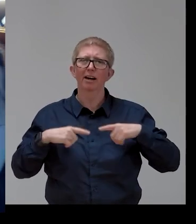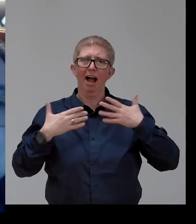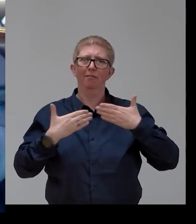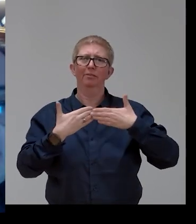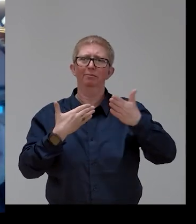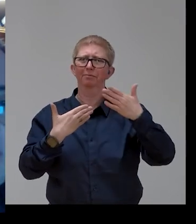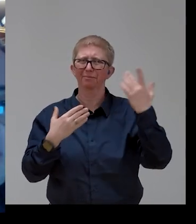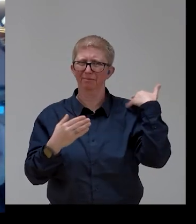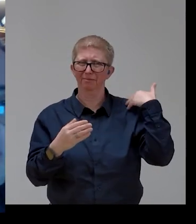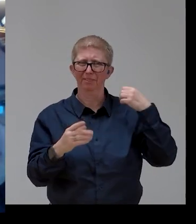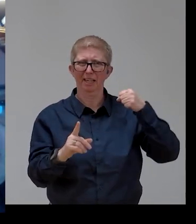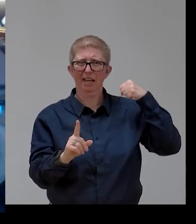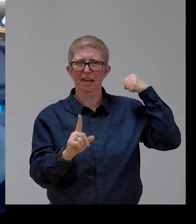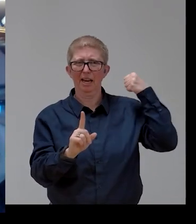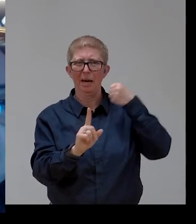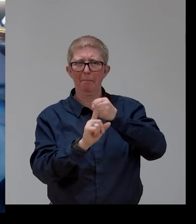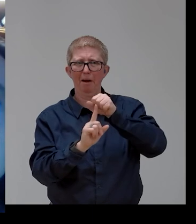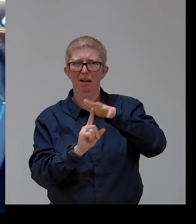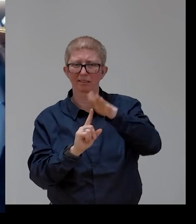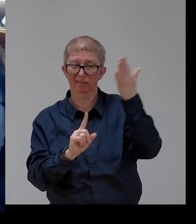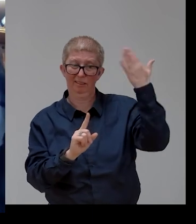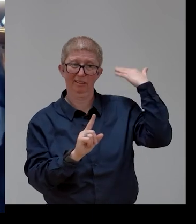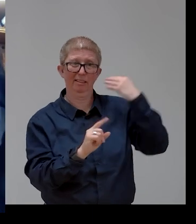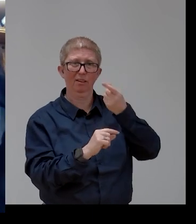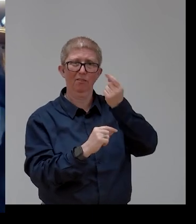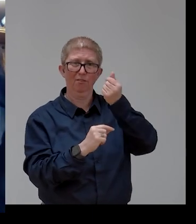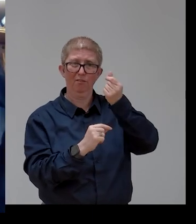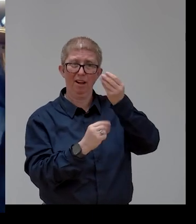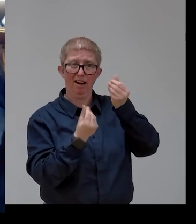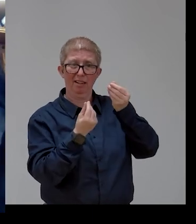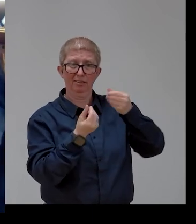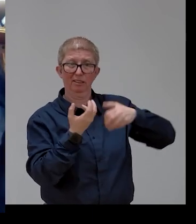I'm not so optimistic at the moment. What do you think?